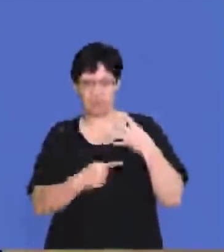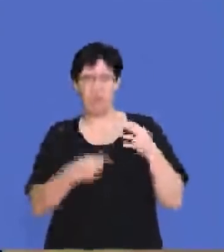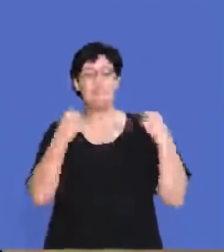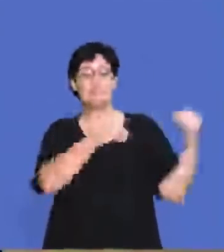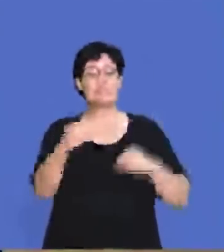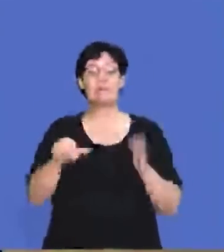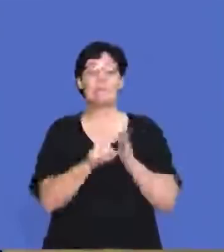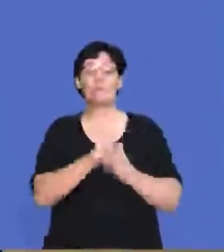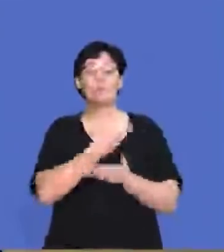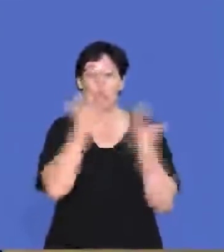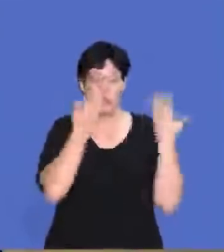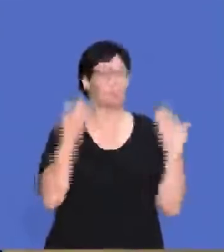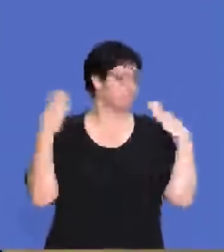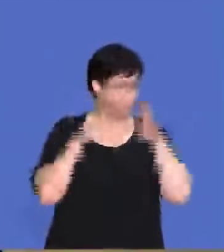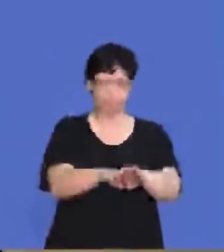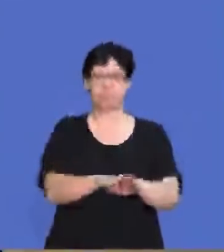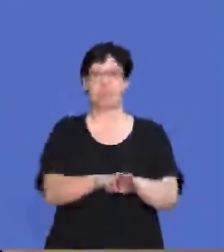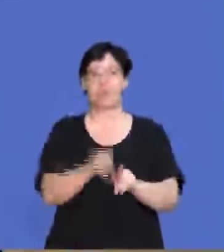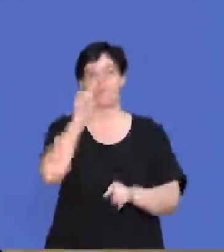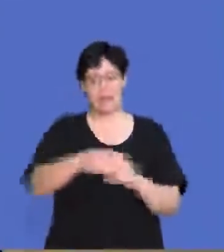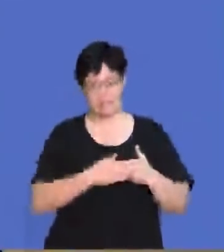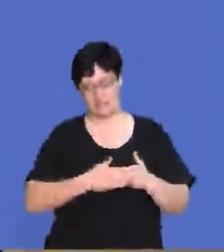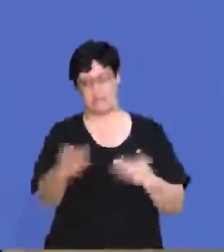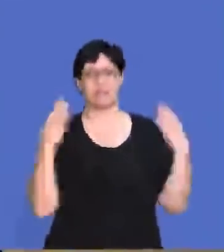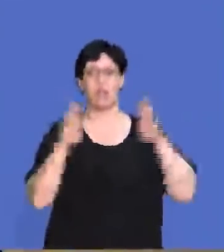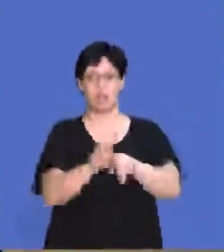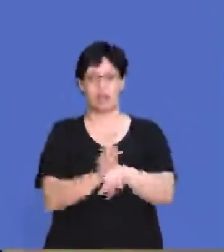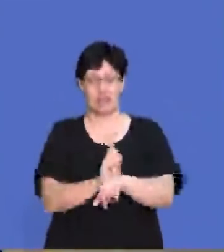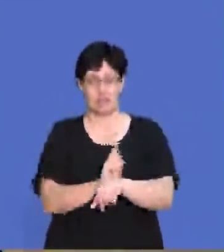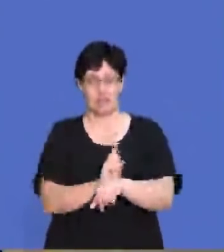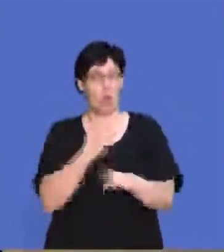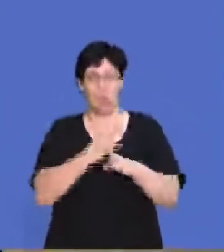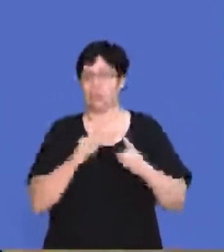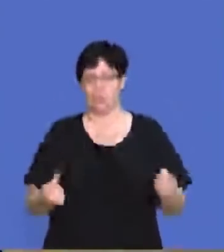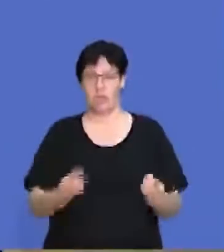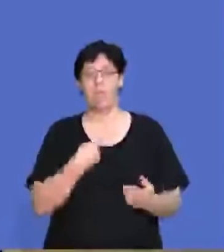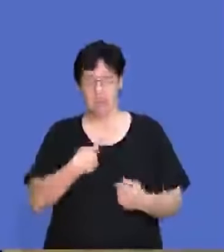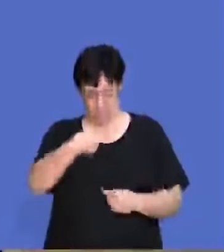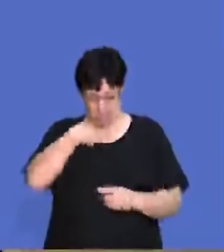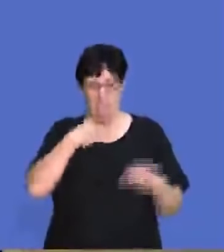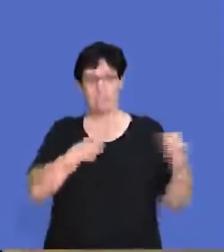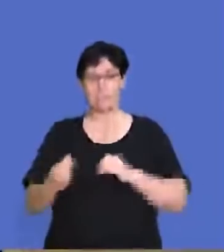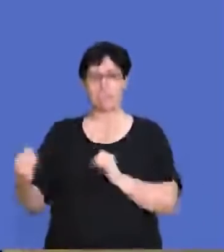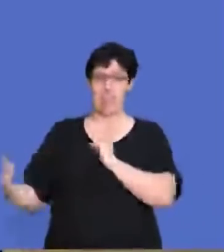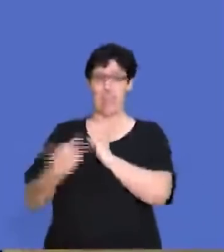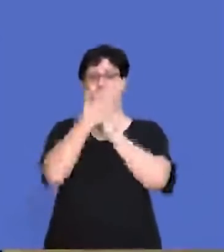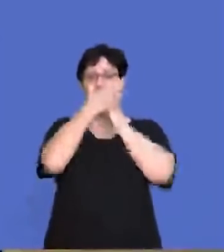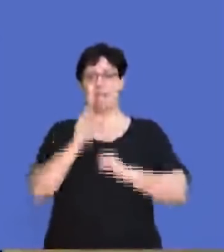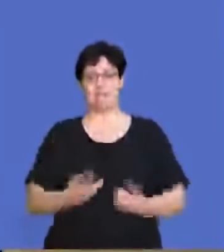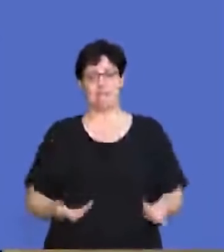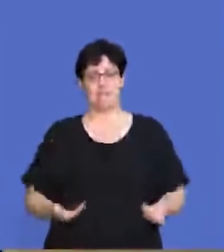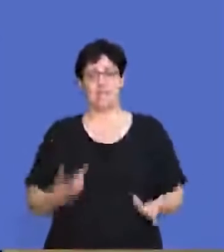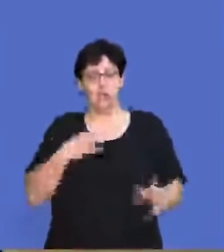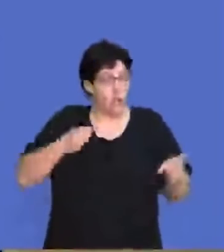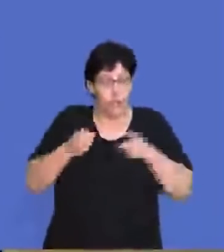non-essential businesses would have to shut down for the period of the lockdown, that had a direct impact on our